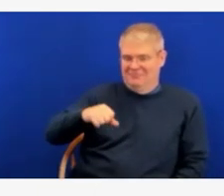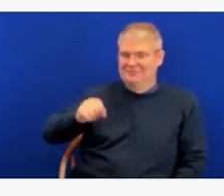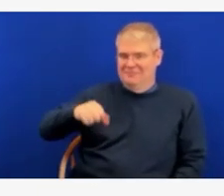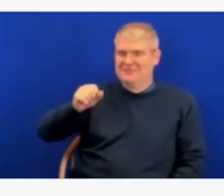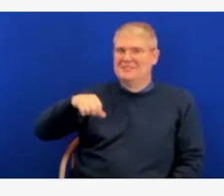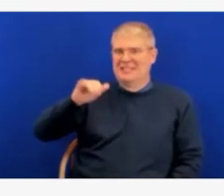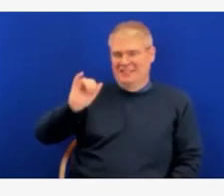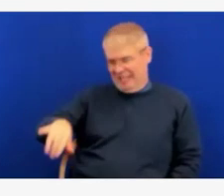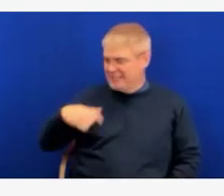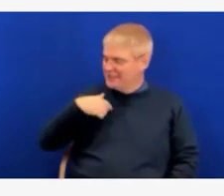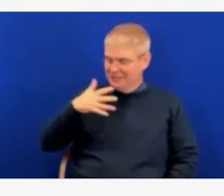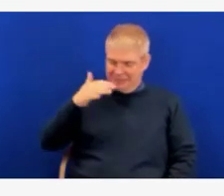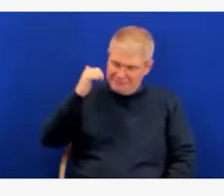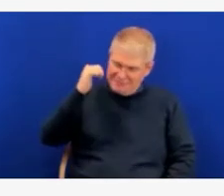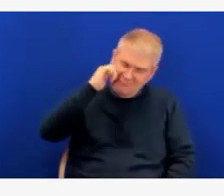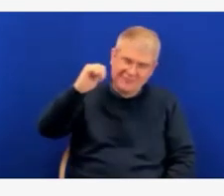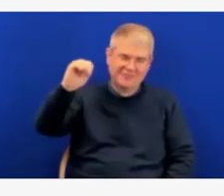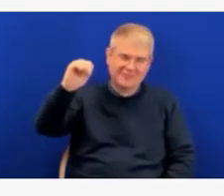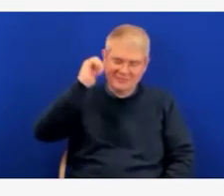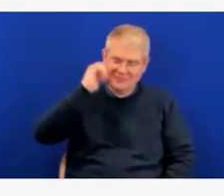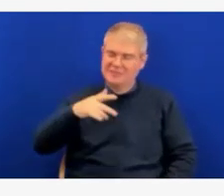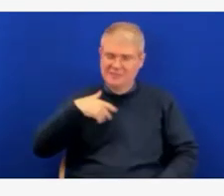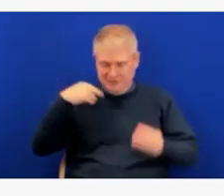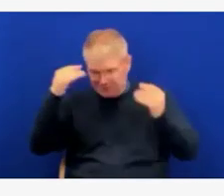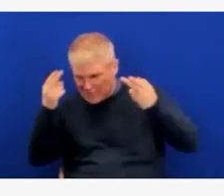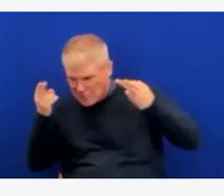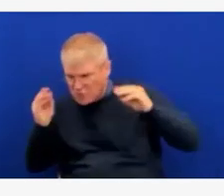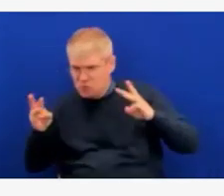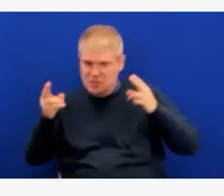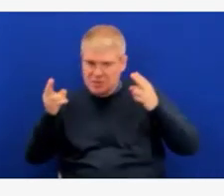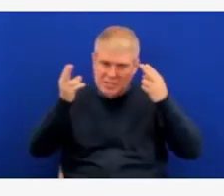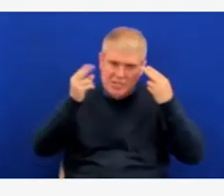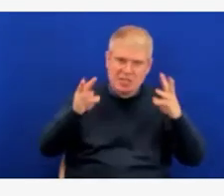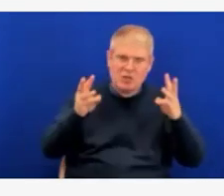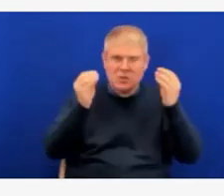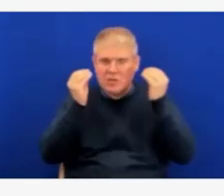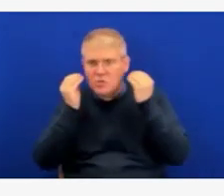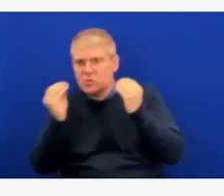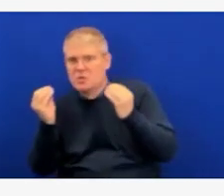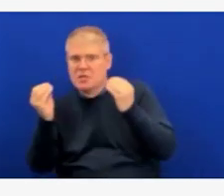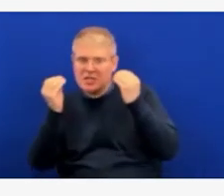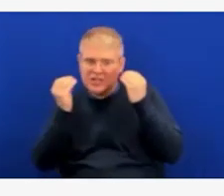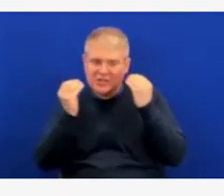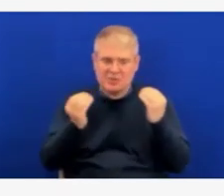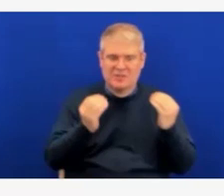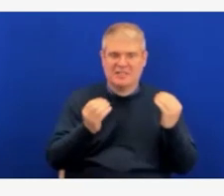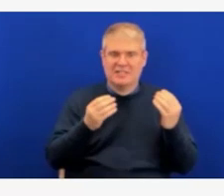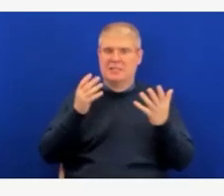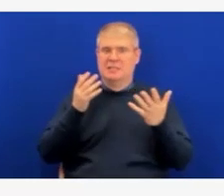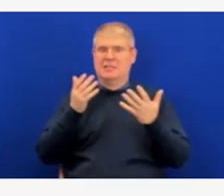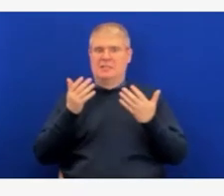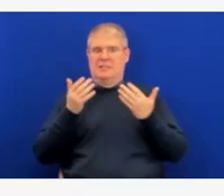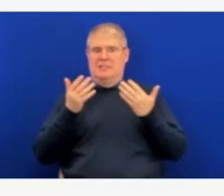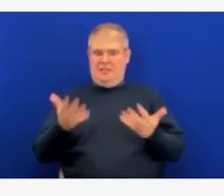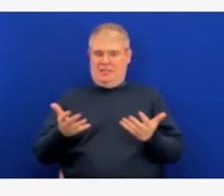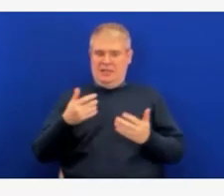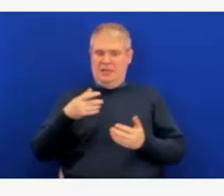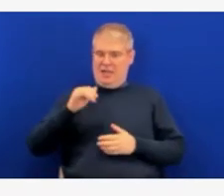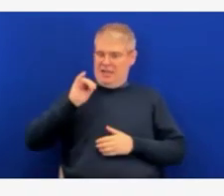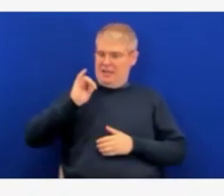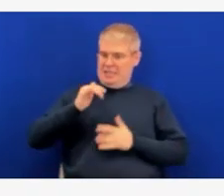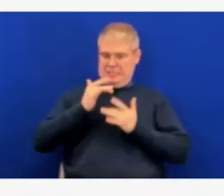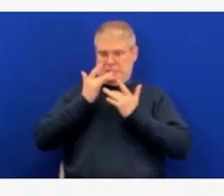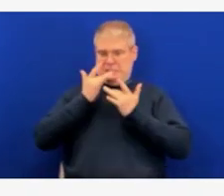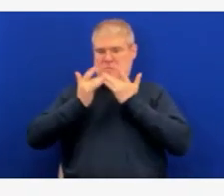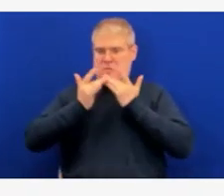The process will be very similar to how we went into crisis standards of care. And just as a reminder of that, the hospitals are the ones that are